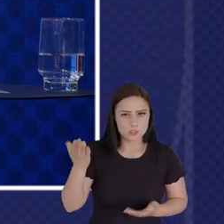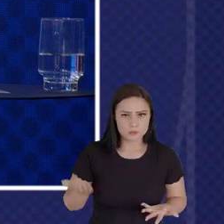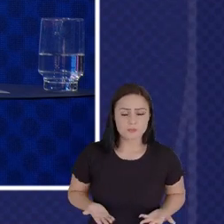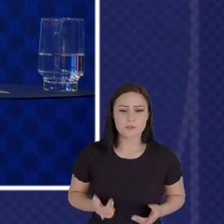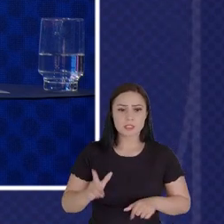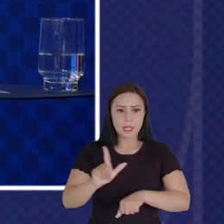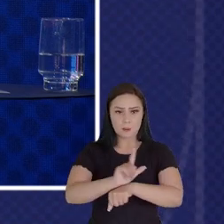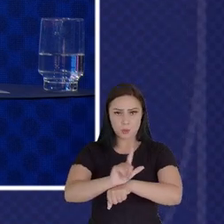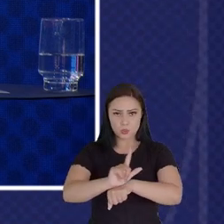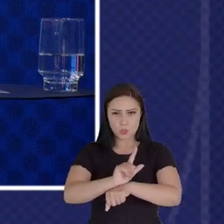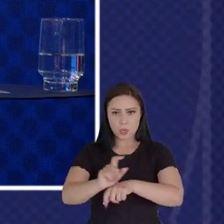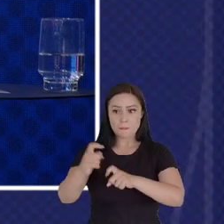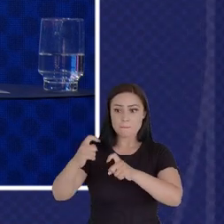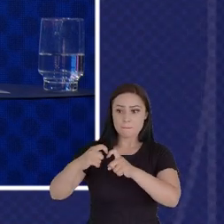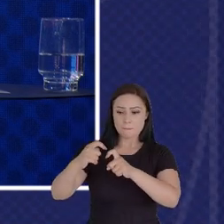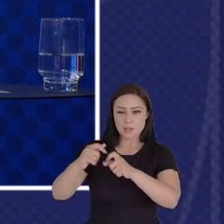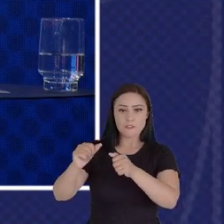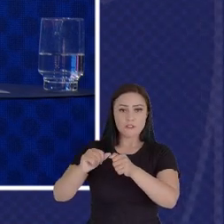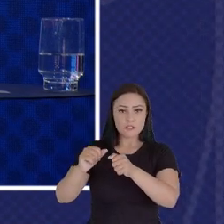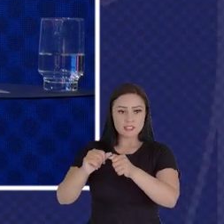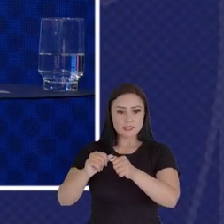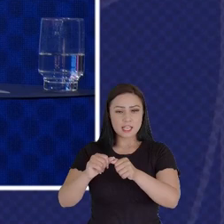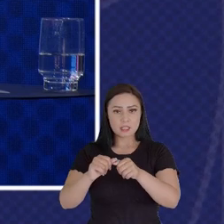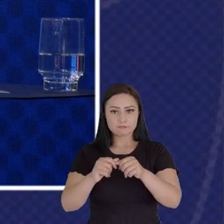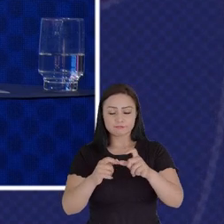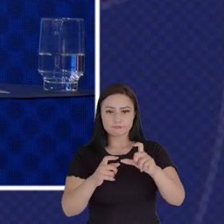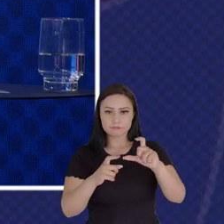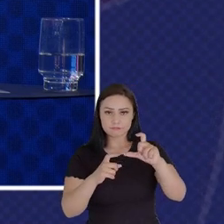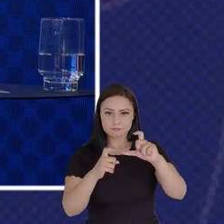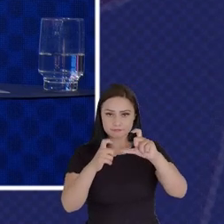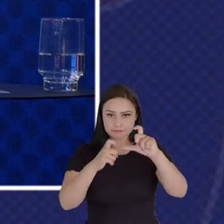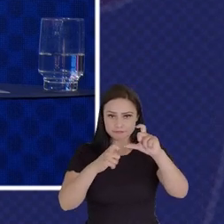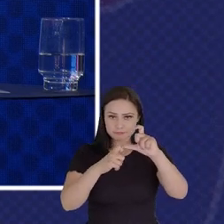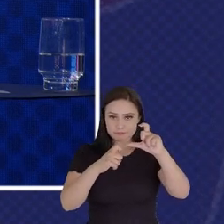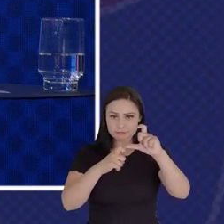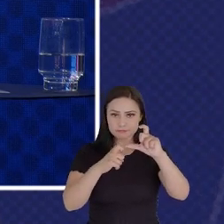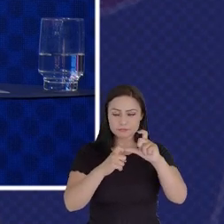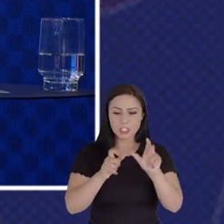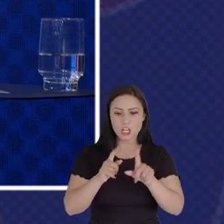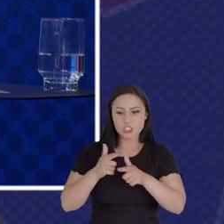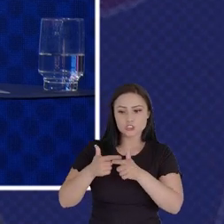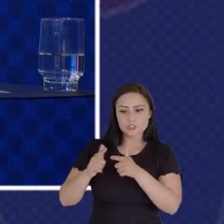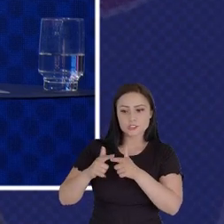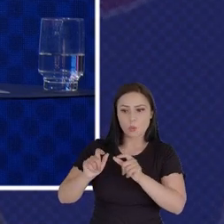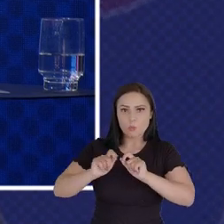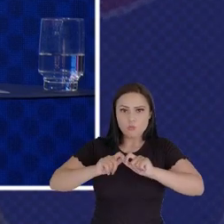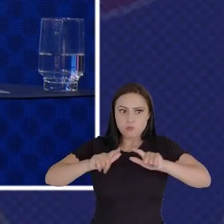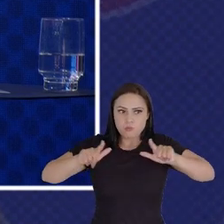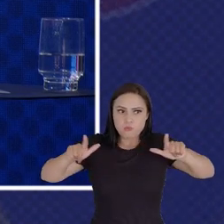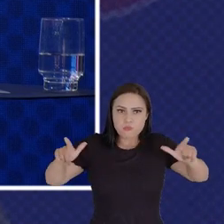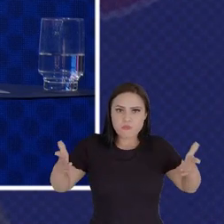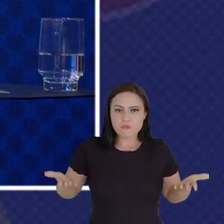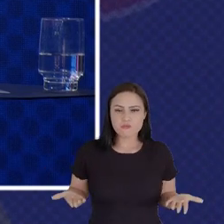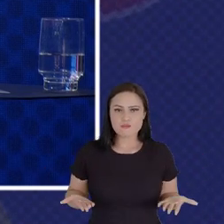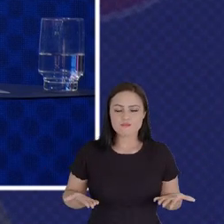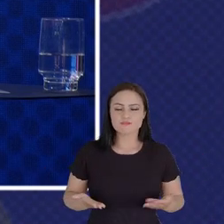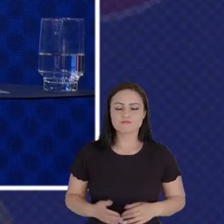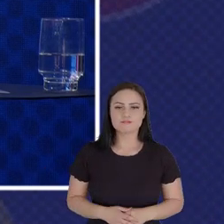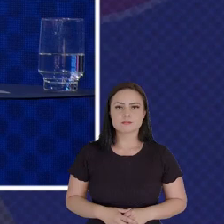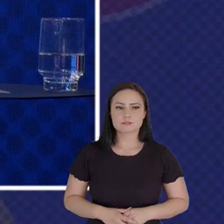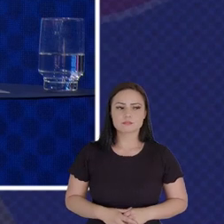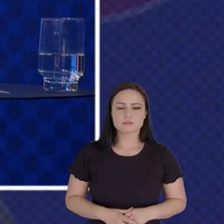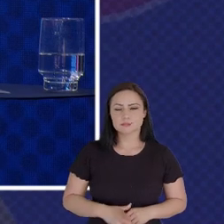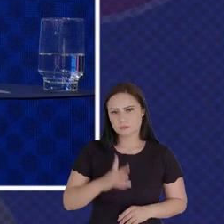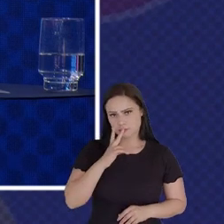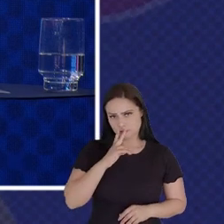Capable Of Doing In The Clinic The Divide Is Massive And It's I Think It's All You Know Essentially For